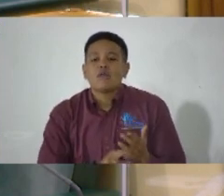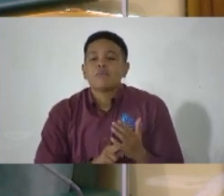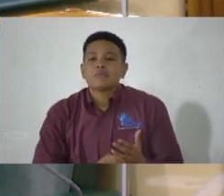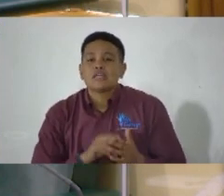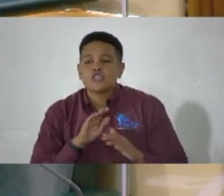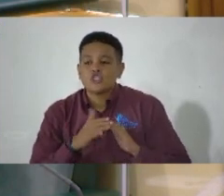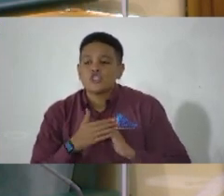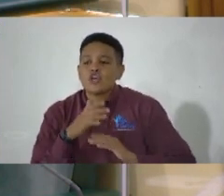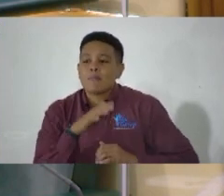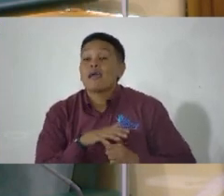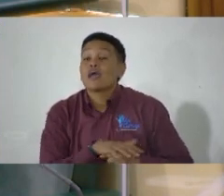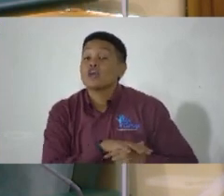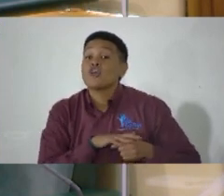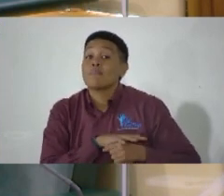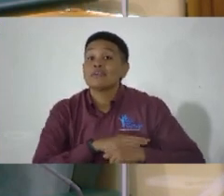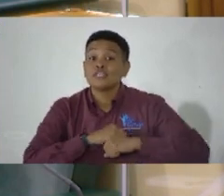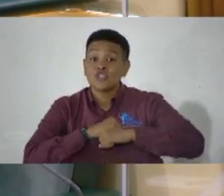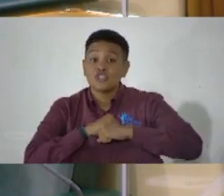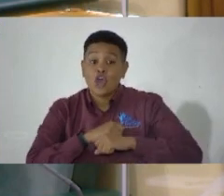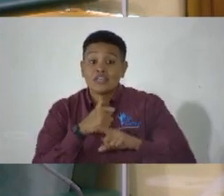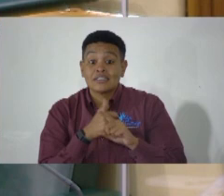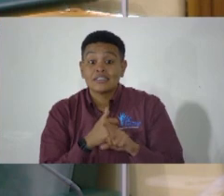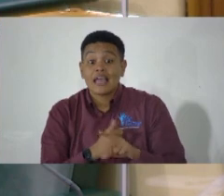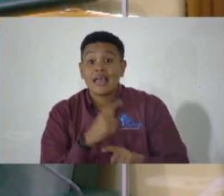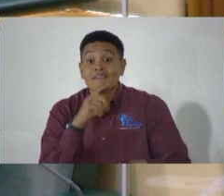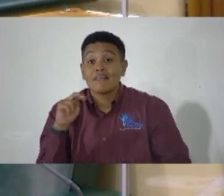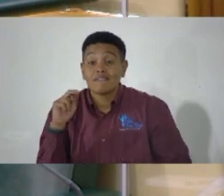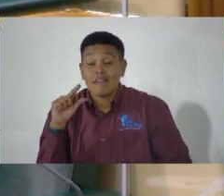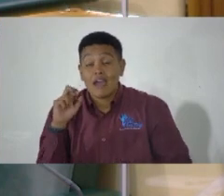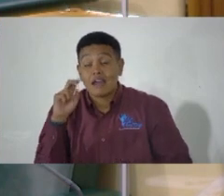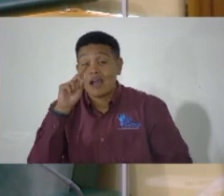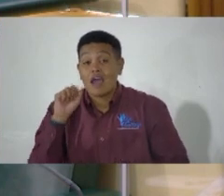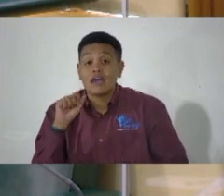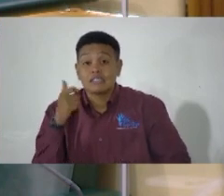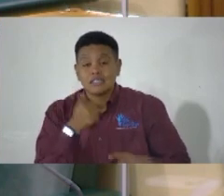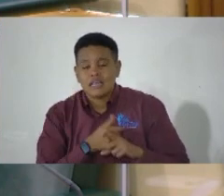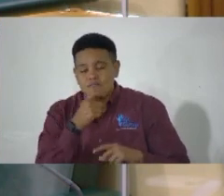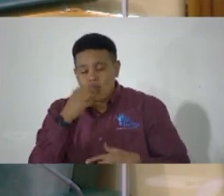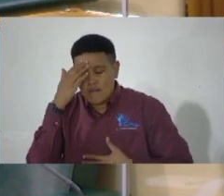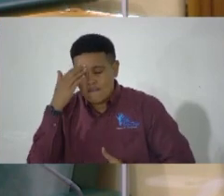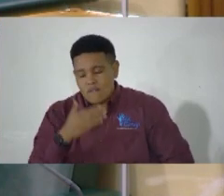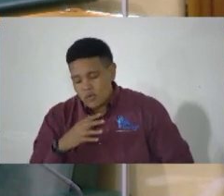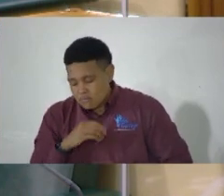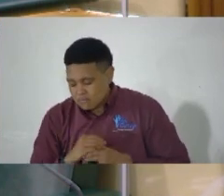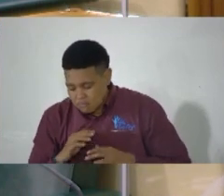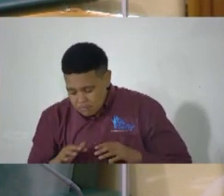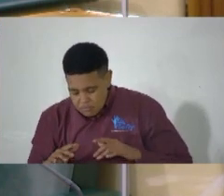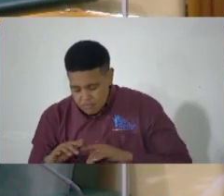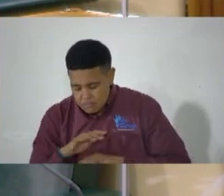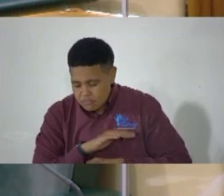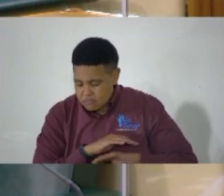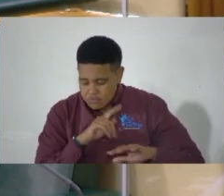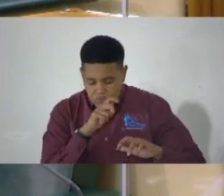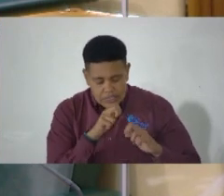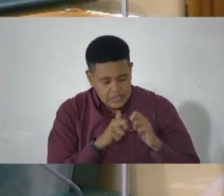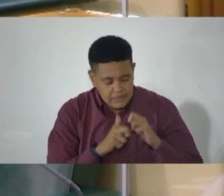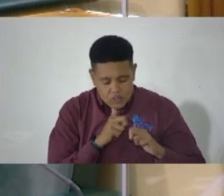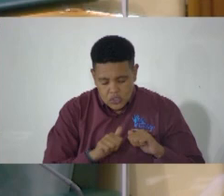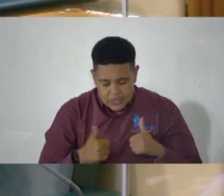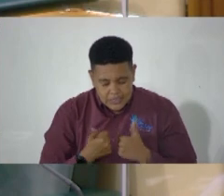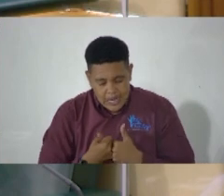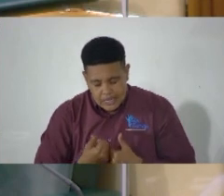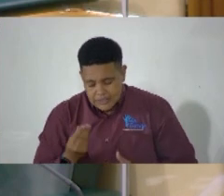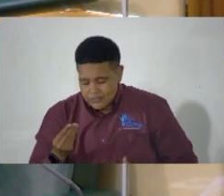of Jamaica's domestic security. They are the vanguards who are on the front lines of a very difficult challenge.